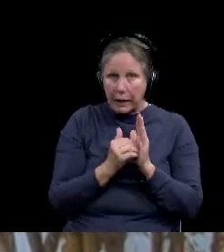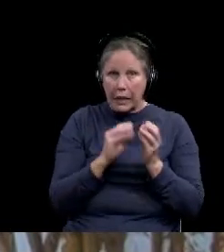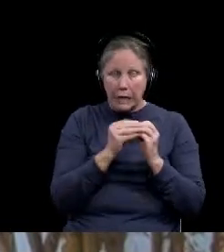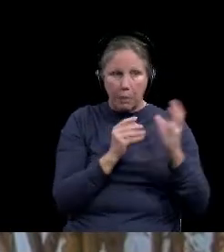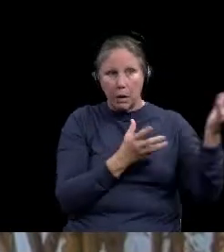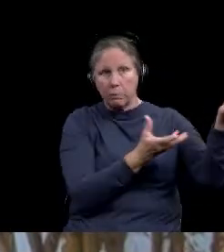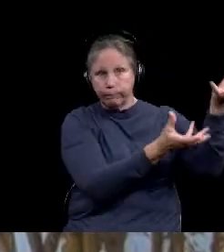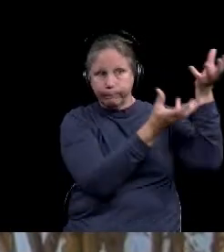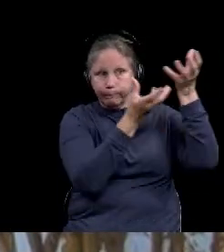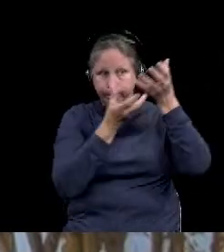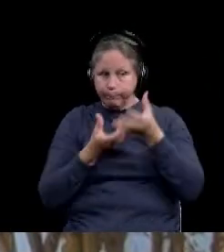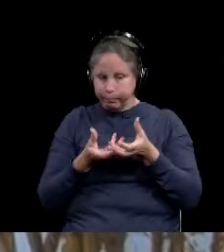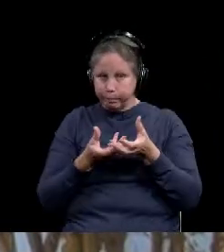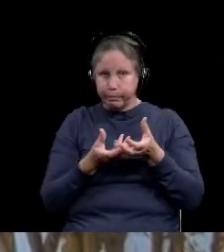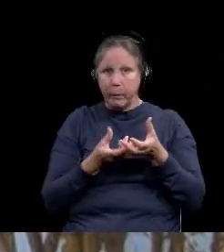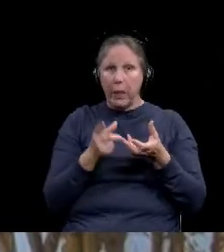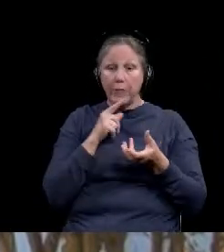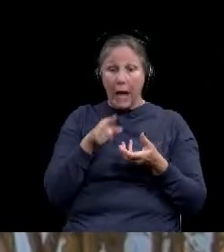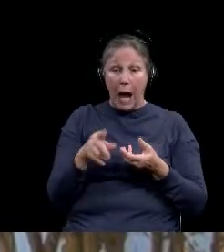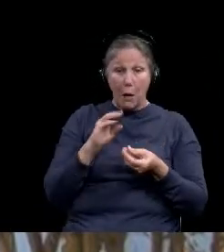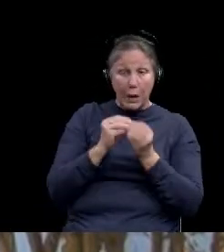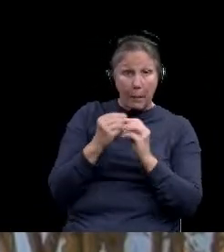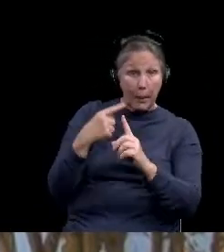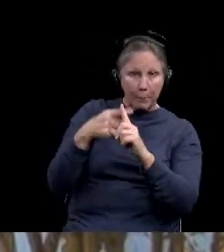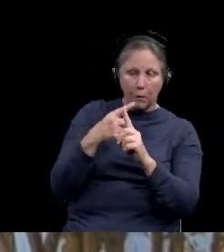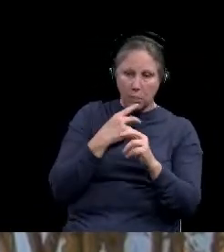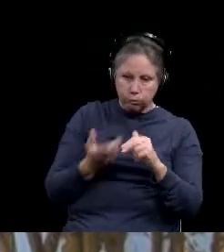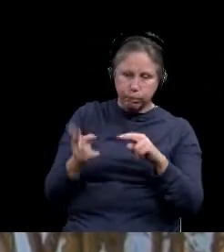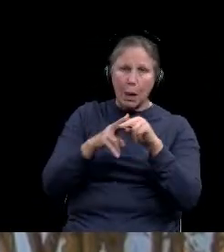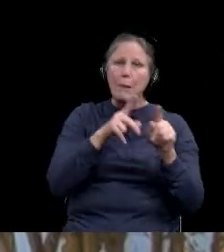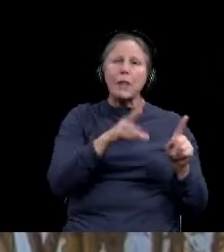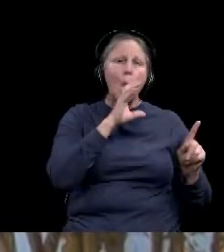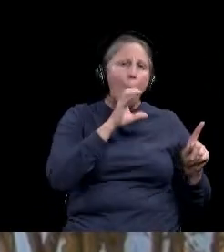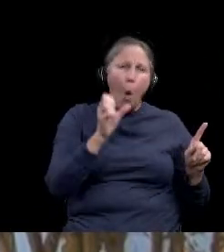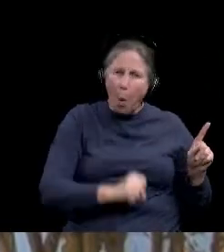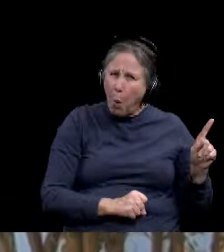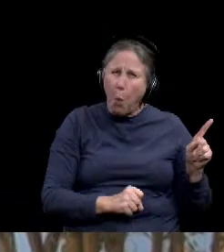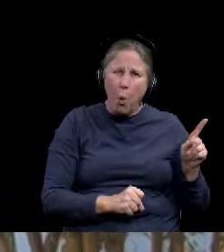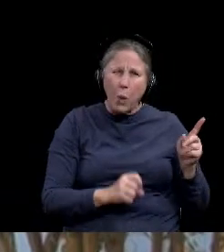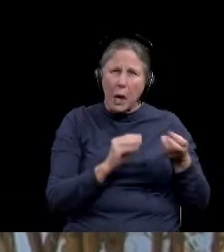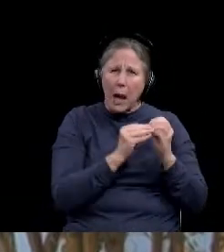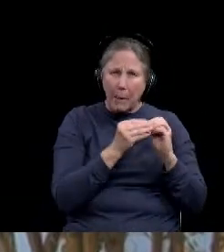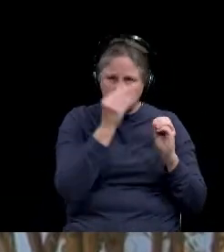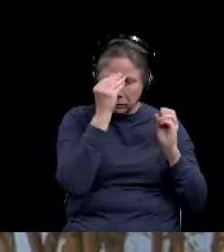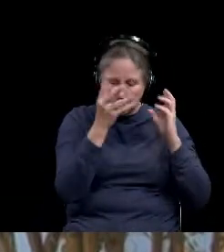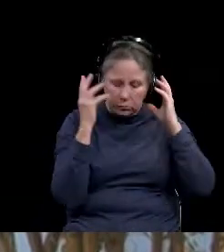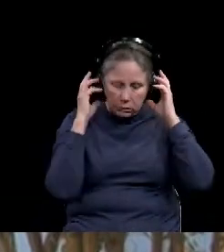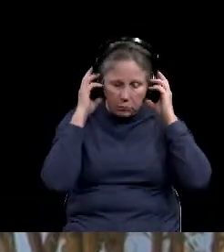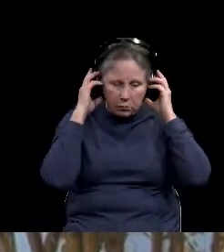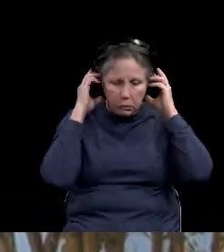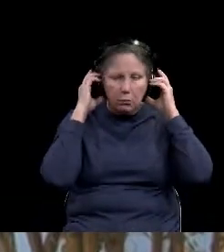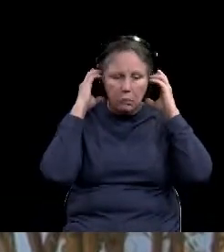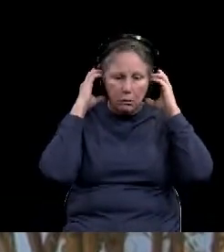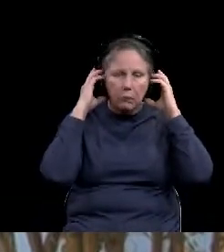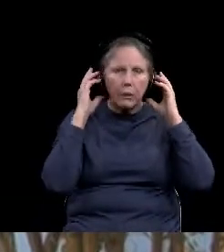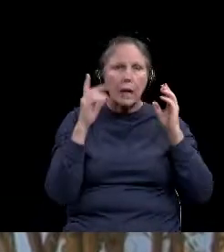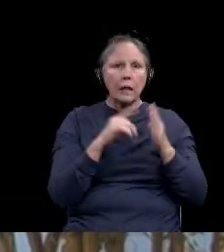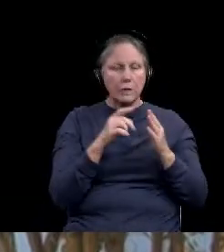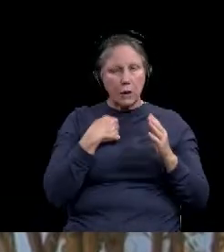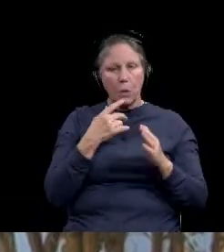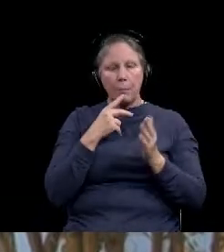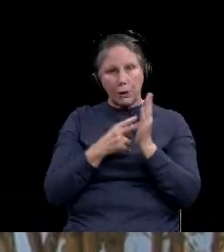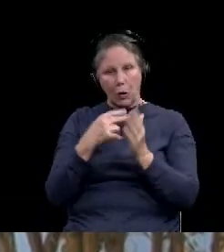number of new cases in the next few days. There will also be old cases that will have to be, we'll have to update our numbers to reflect.